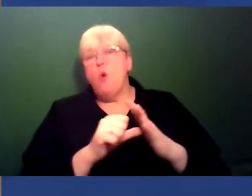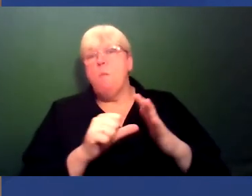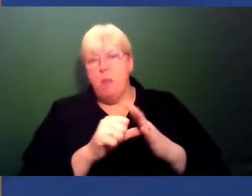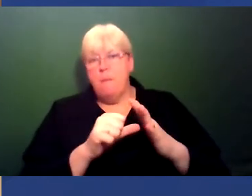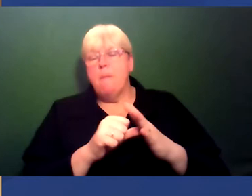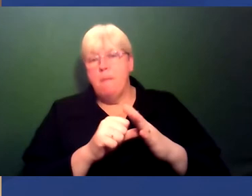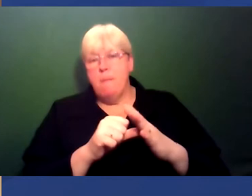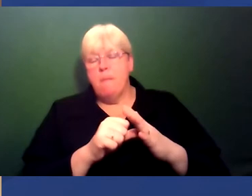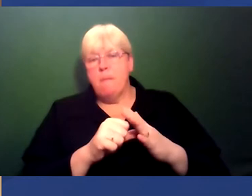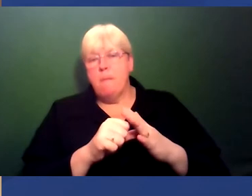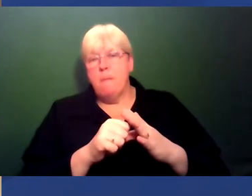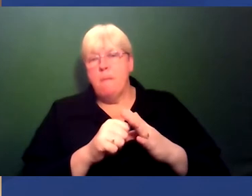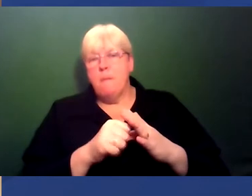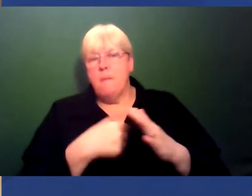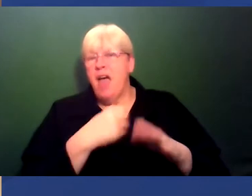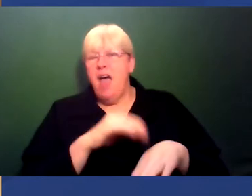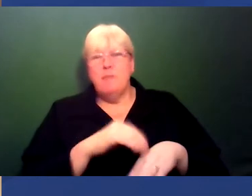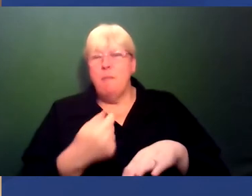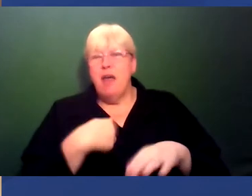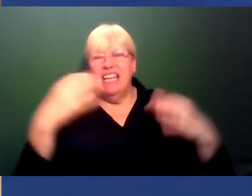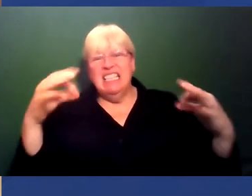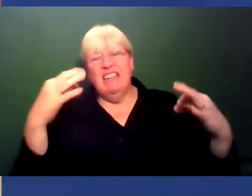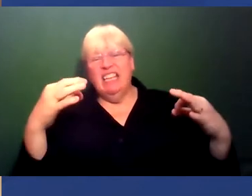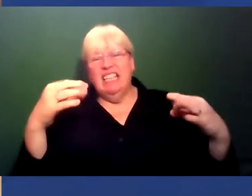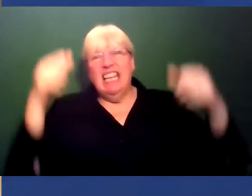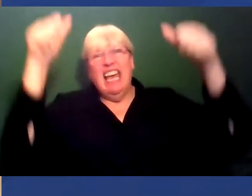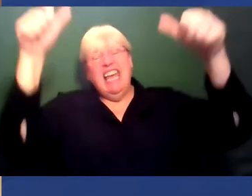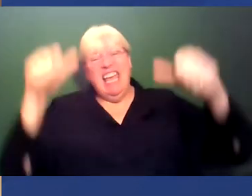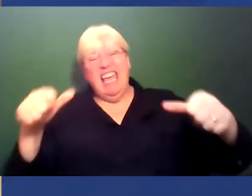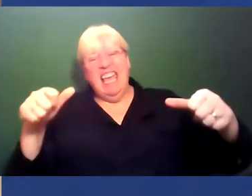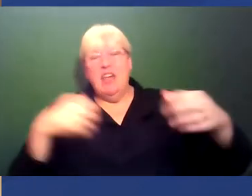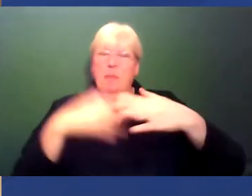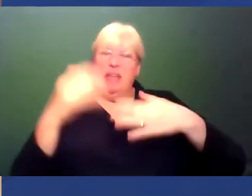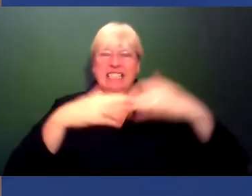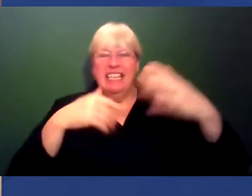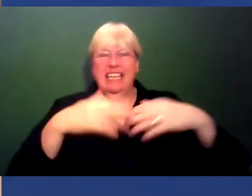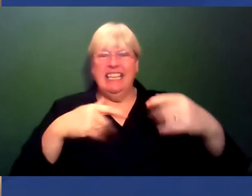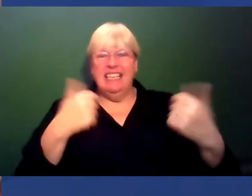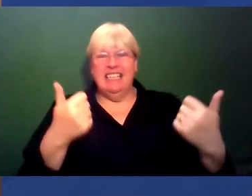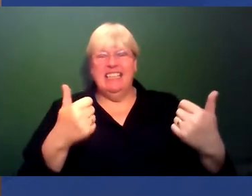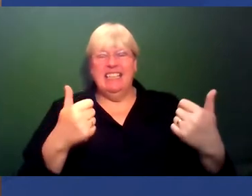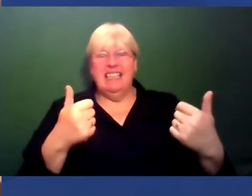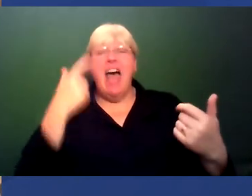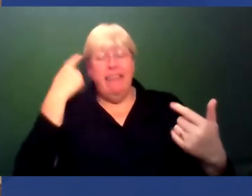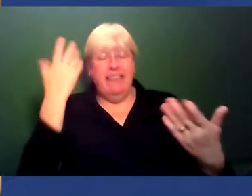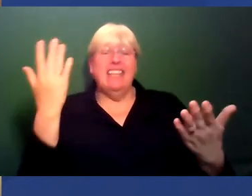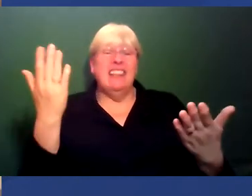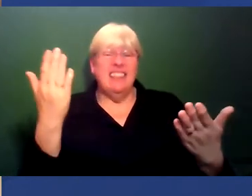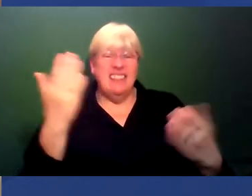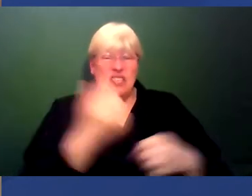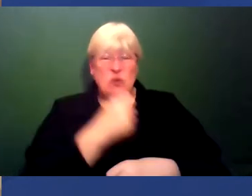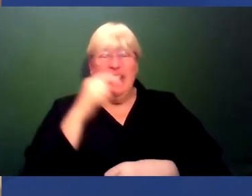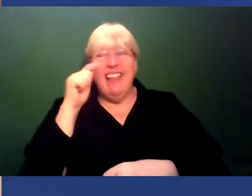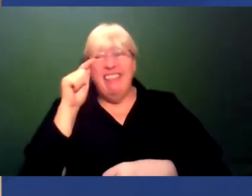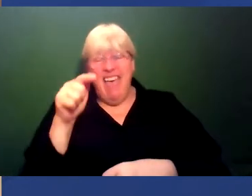What I don't then care about is whether you get a certificate to put up at the entrance hall to your building. I think the act of that kind of